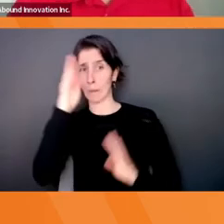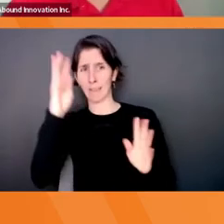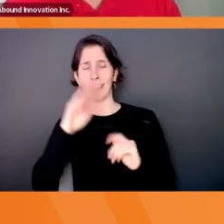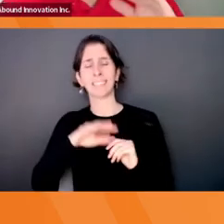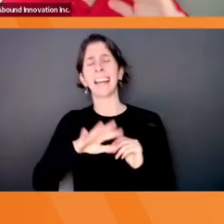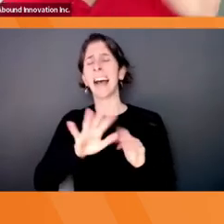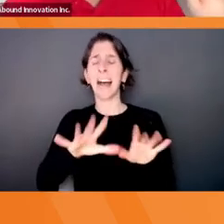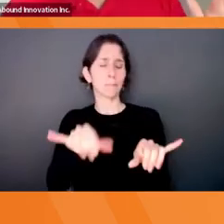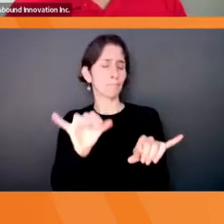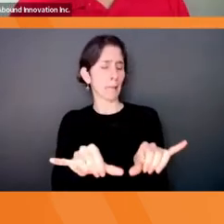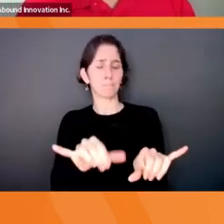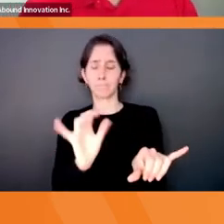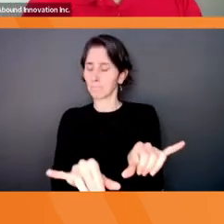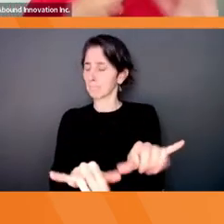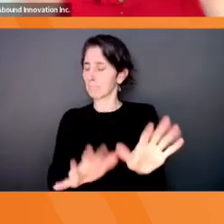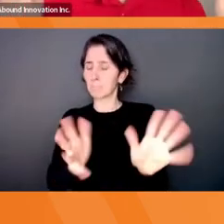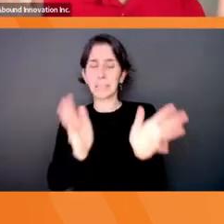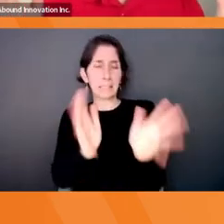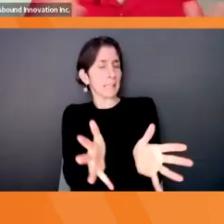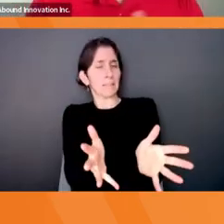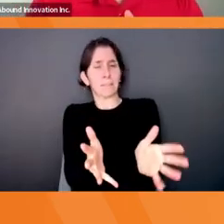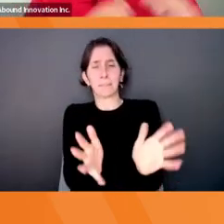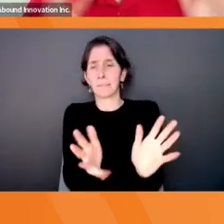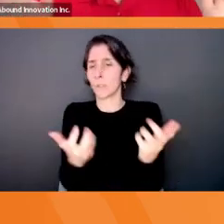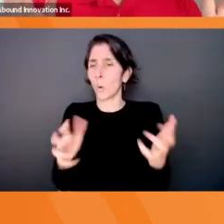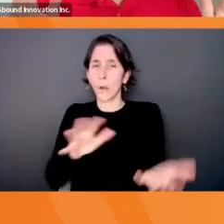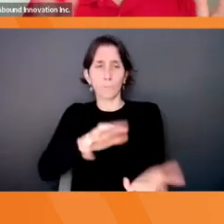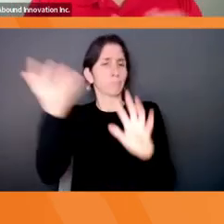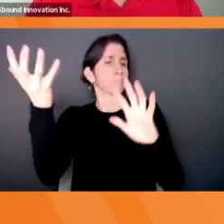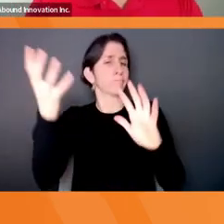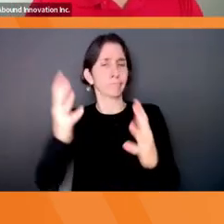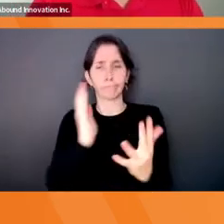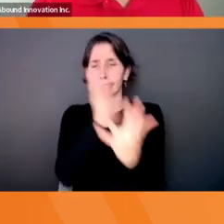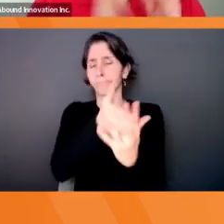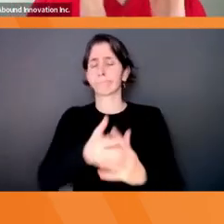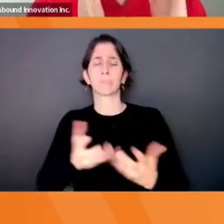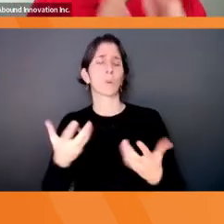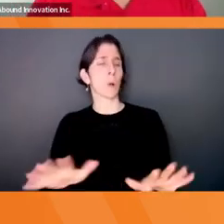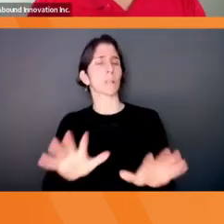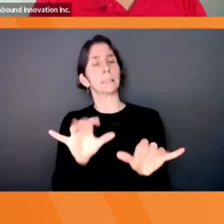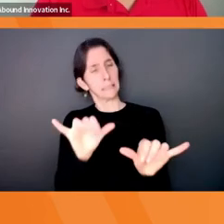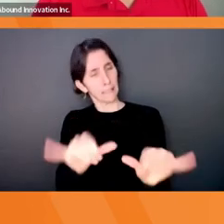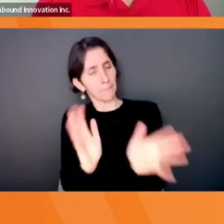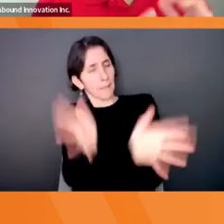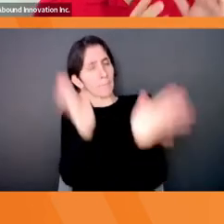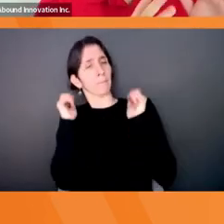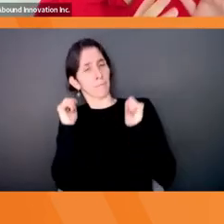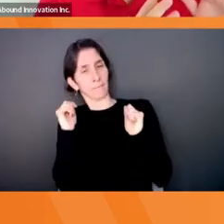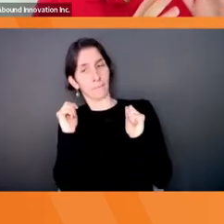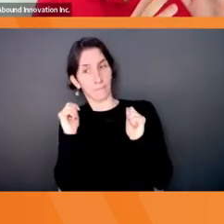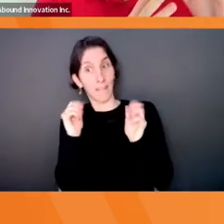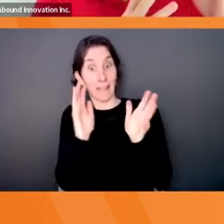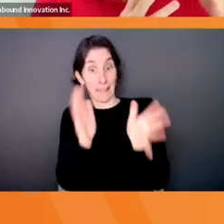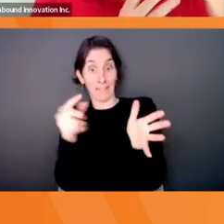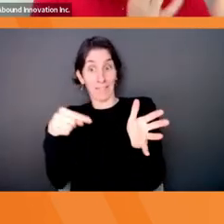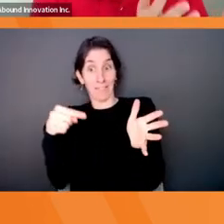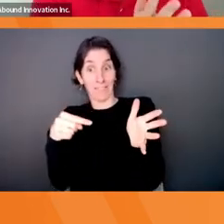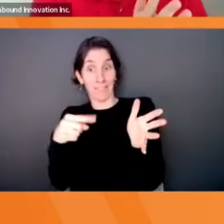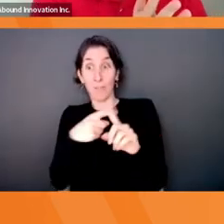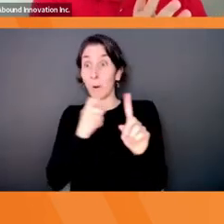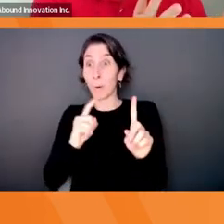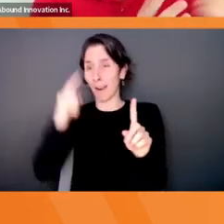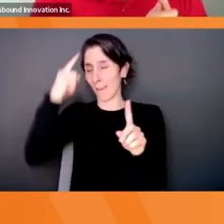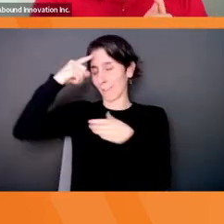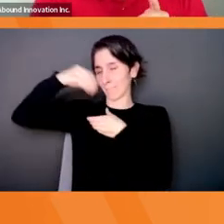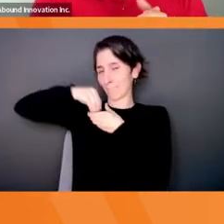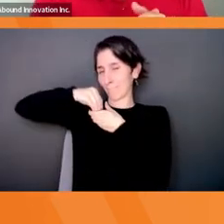how it is. Let's just leave it alone. We don't want to disrupt anything, just find the way it is. That's the amygdala, by the way. So we could